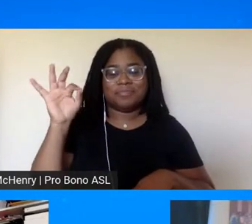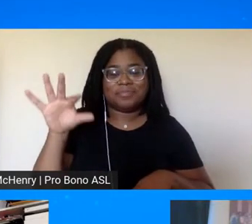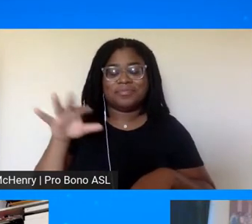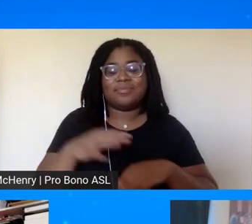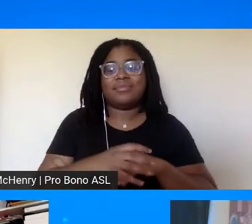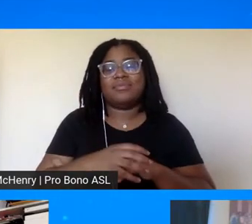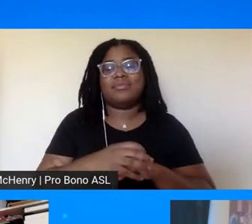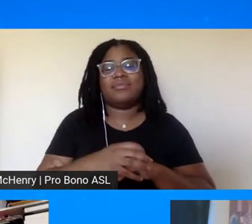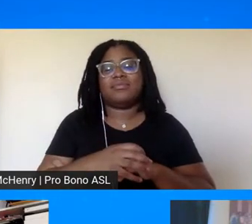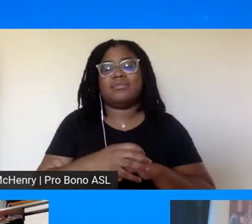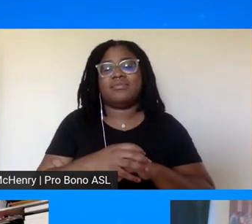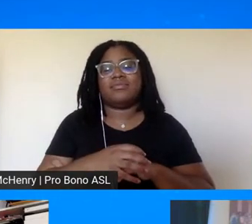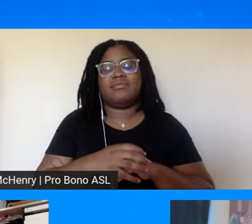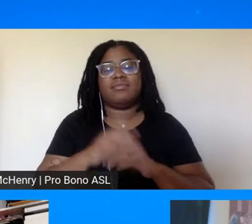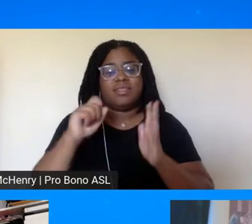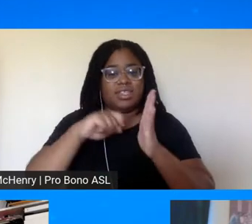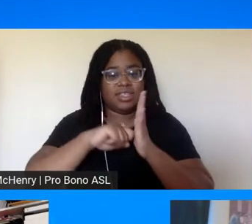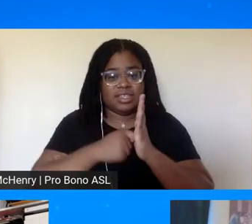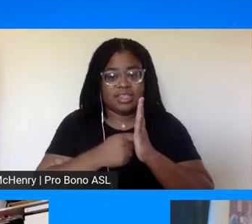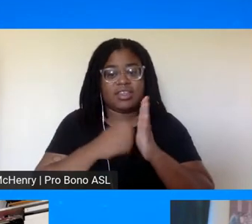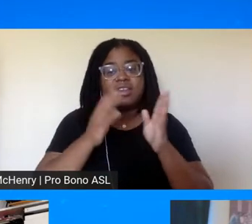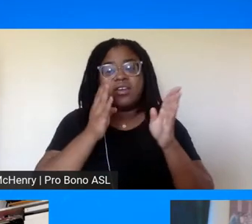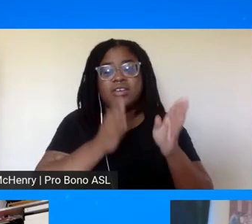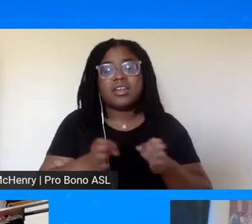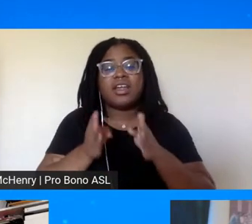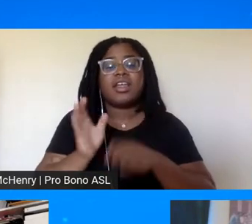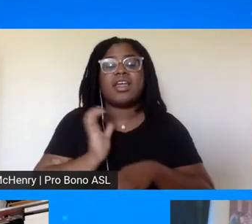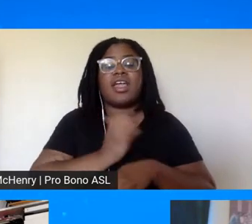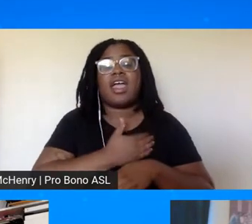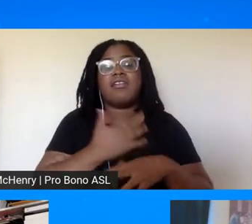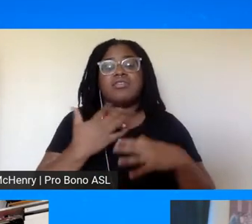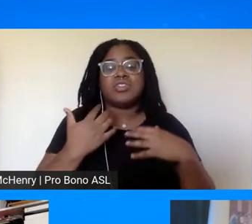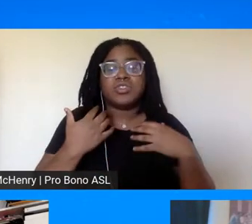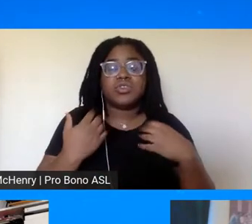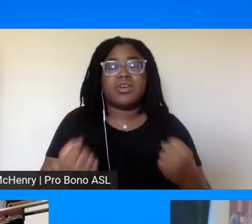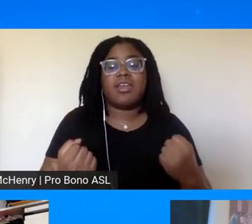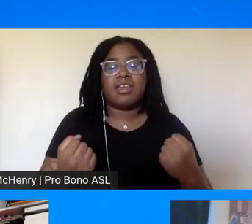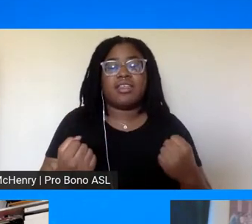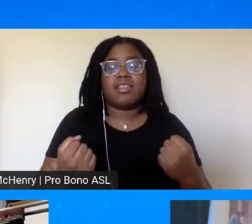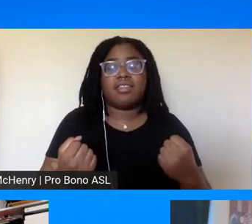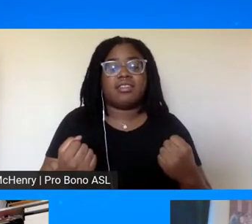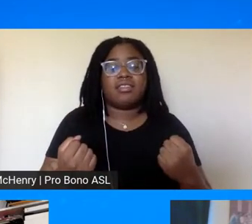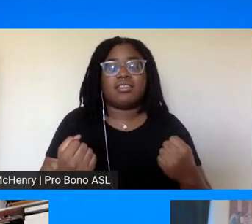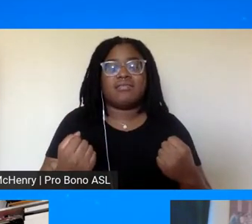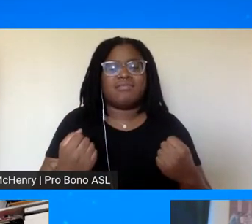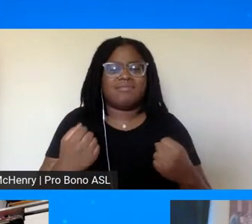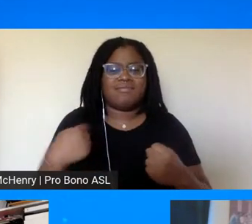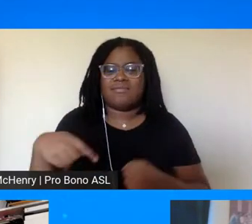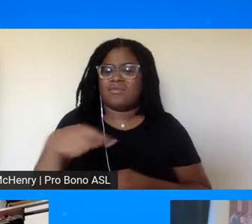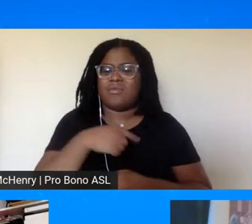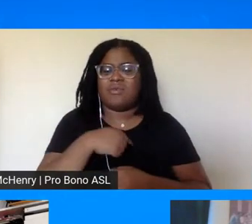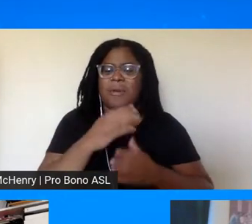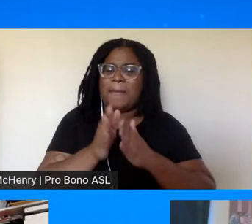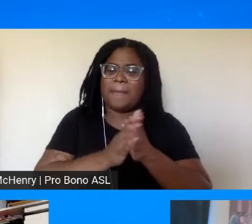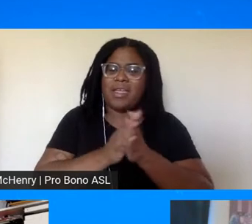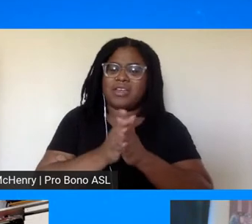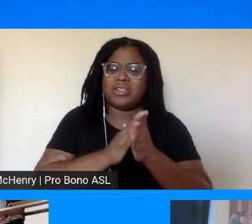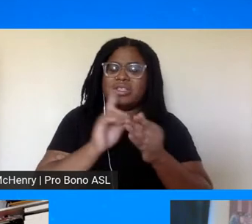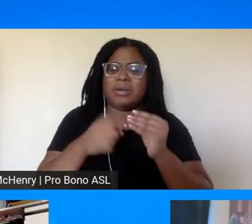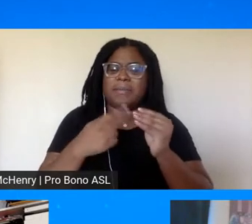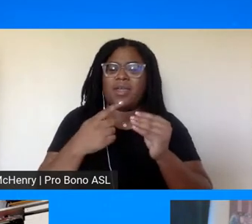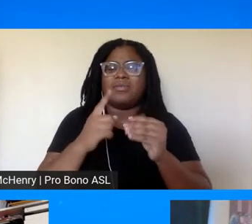We've got, the key here is organizing our strength. You know, all of us are very passionate about different issues,